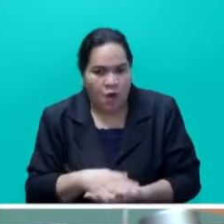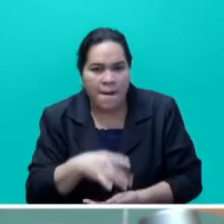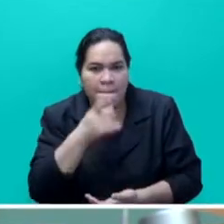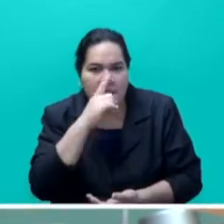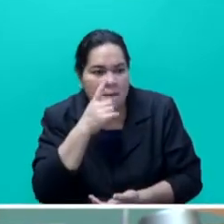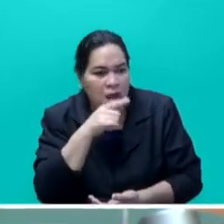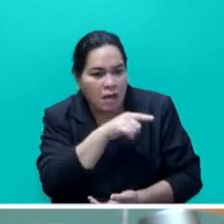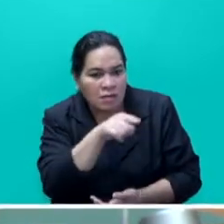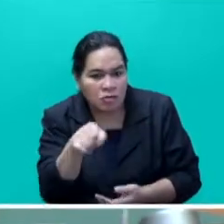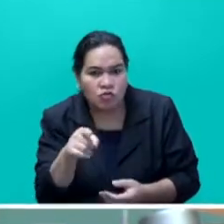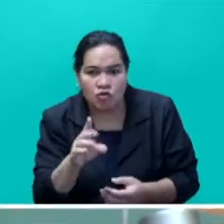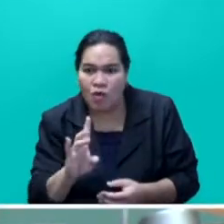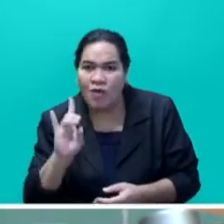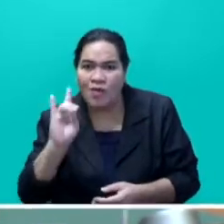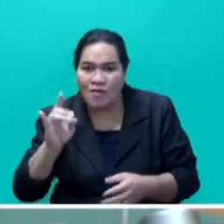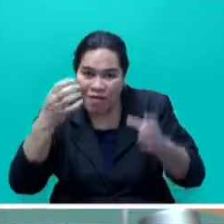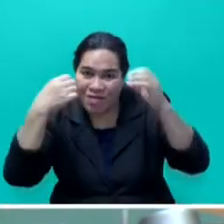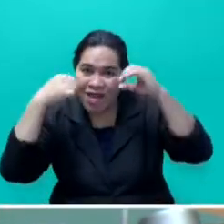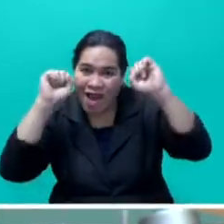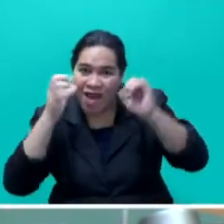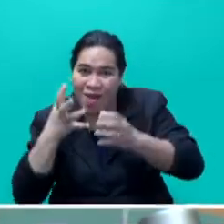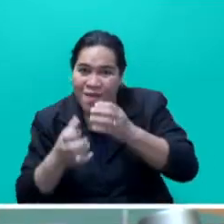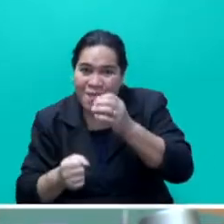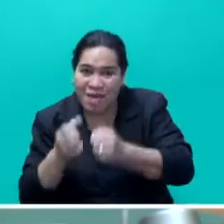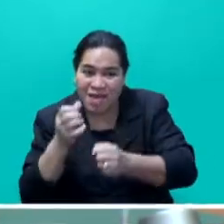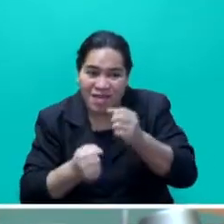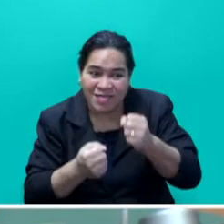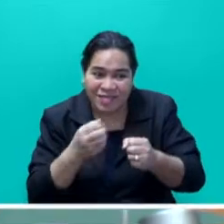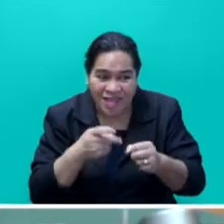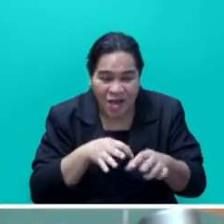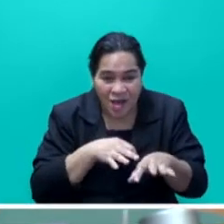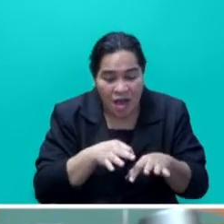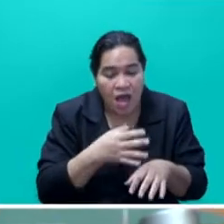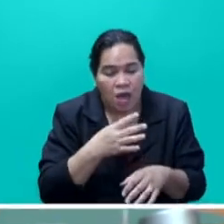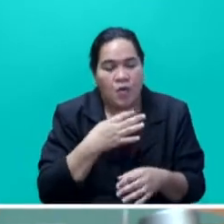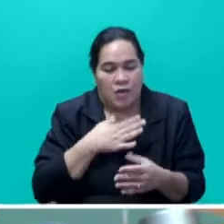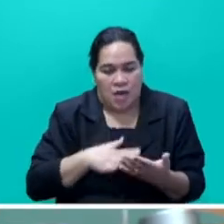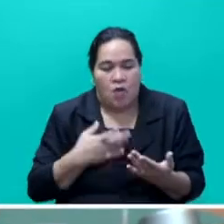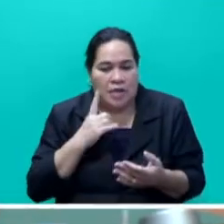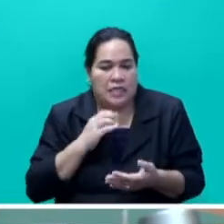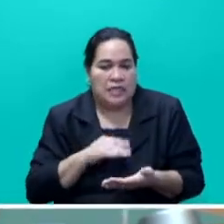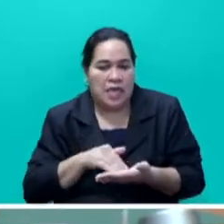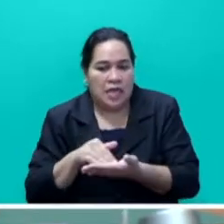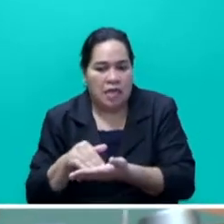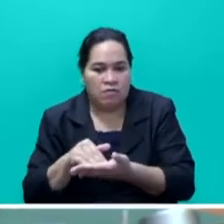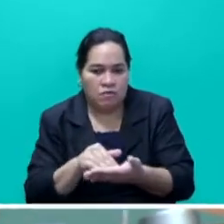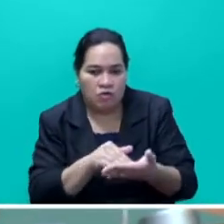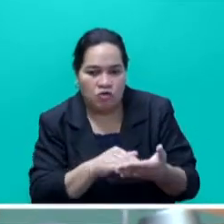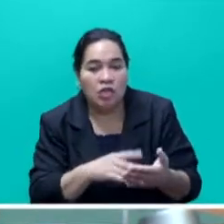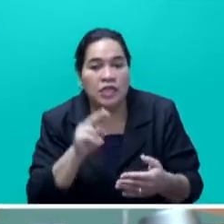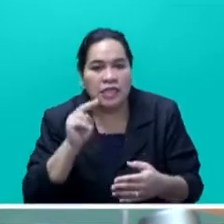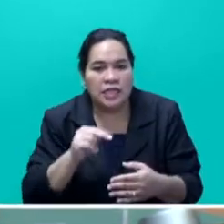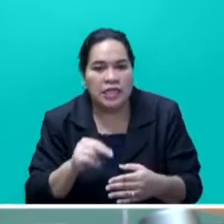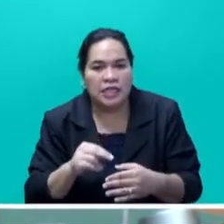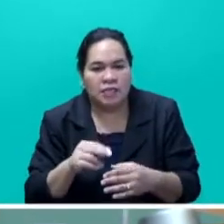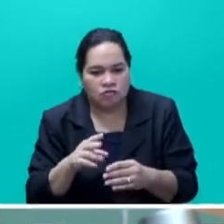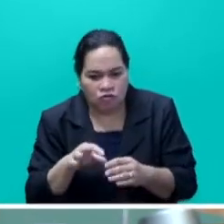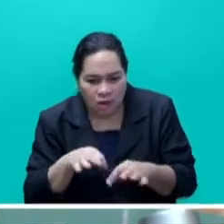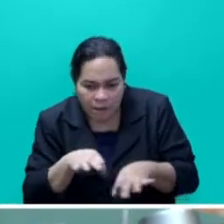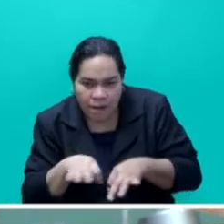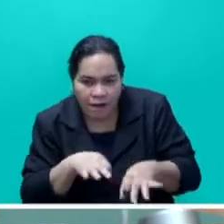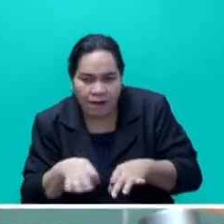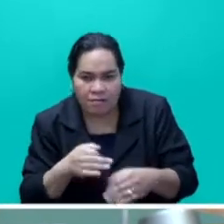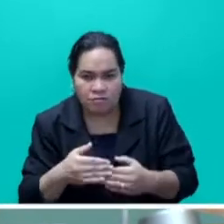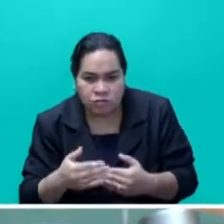dairy farmers to set up two dairy intensive farms in Fiji. The dairy farmer will need to construct the intensive dairy set while we will.